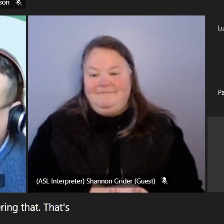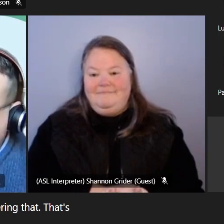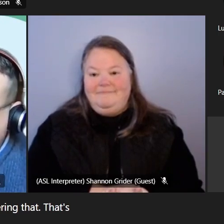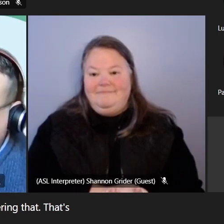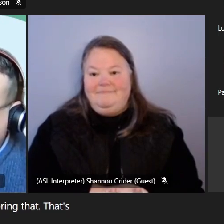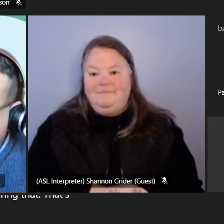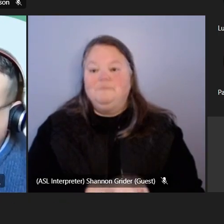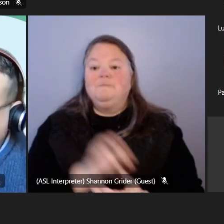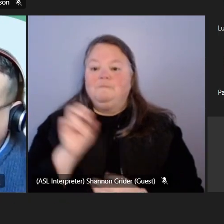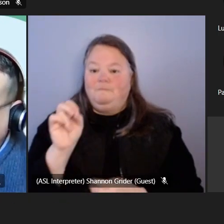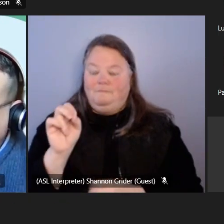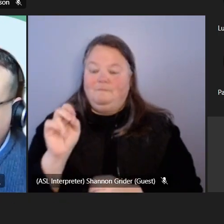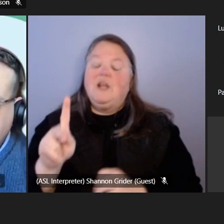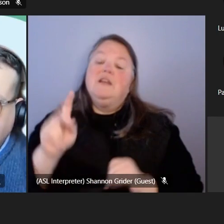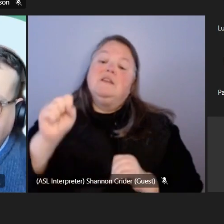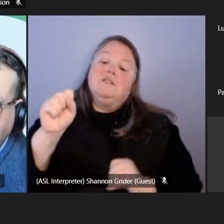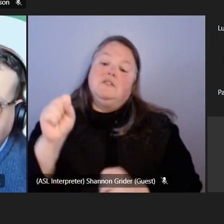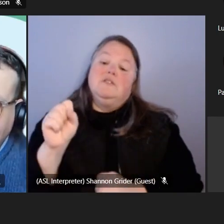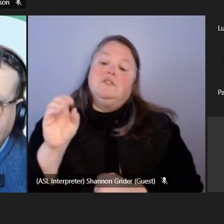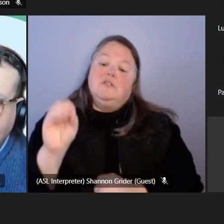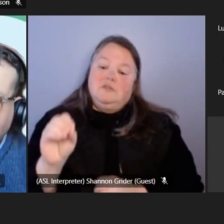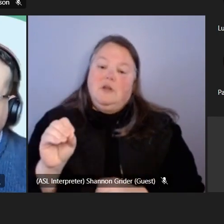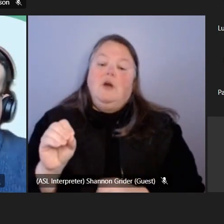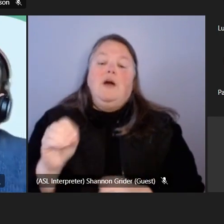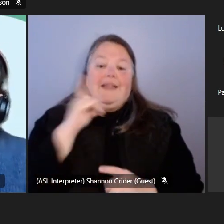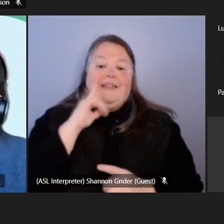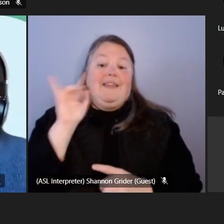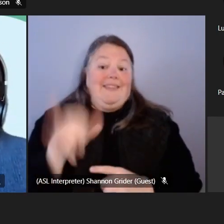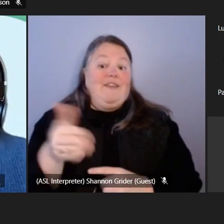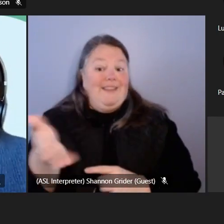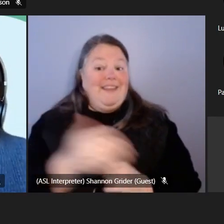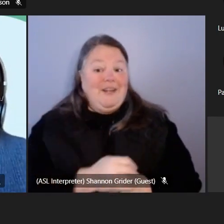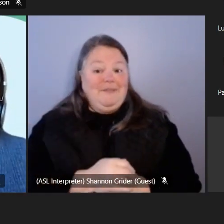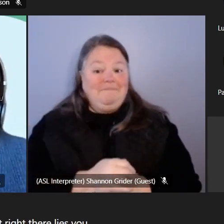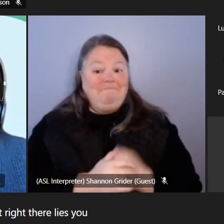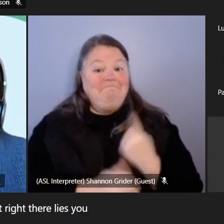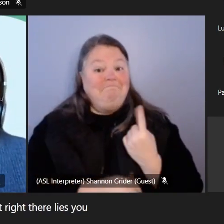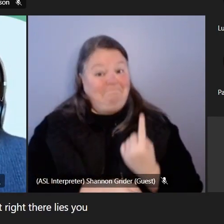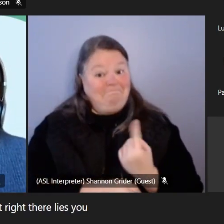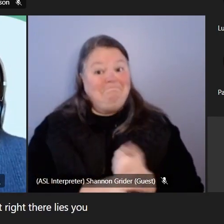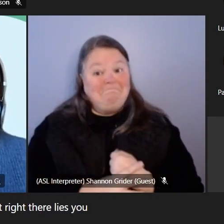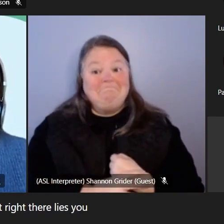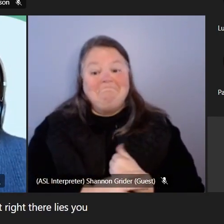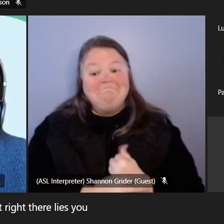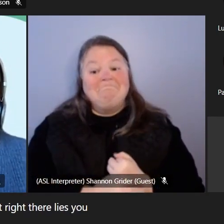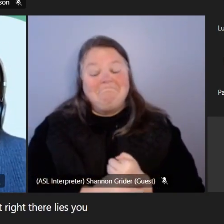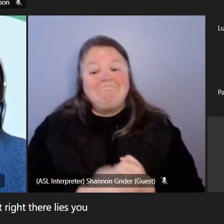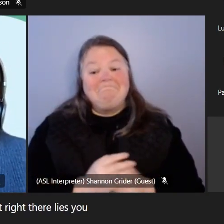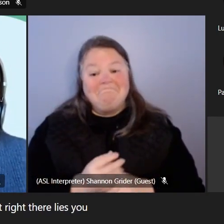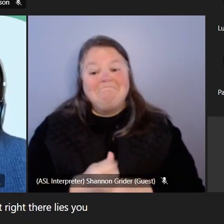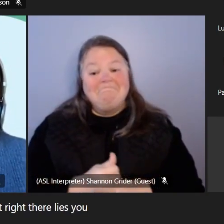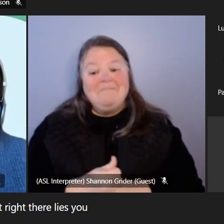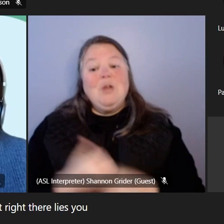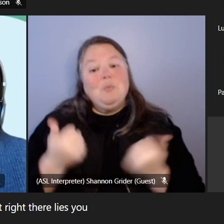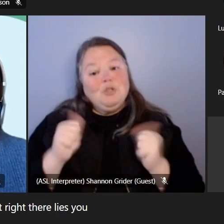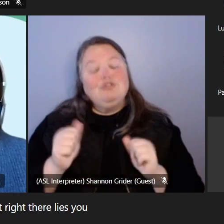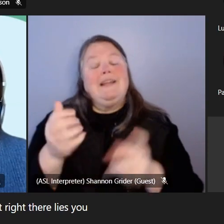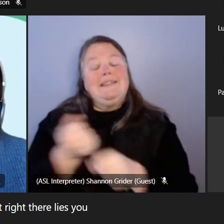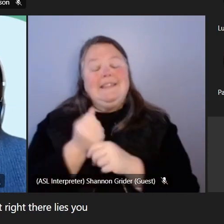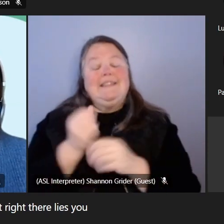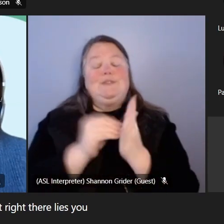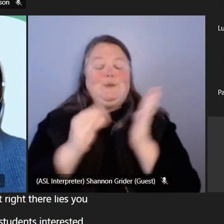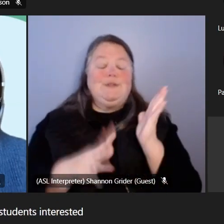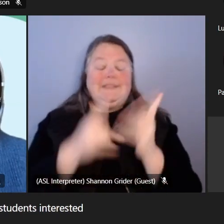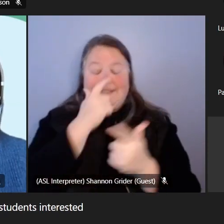well yep that's i mean so i think that that right there lies you know part of the you know trying to get uh students interested